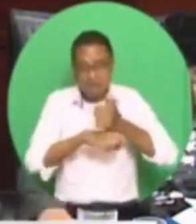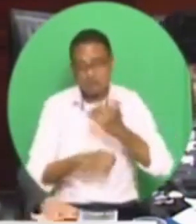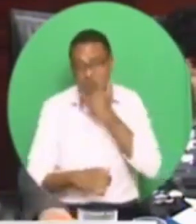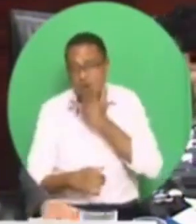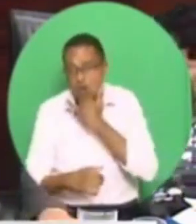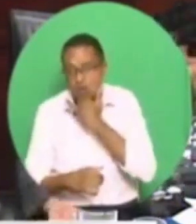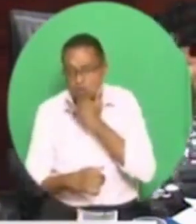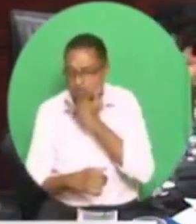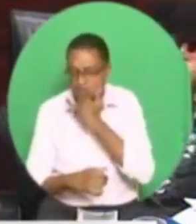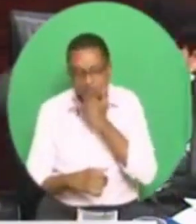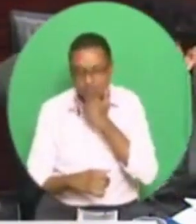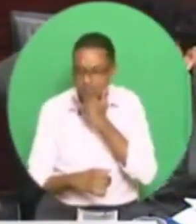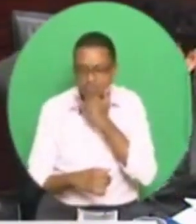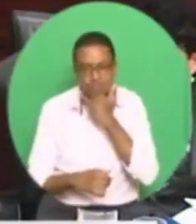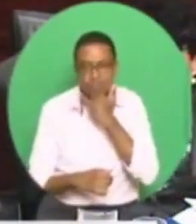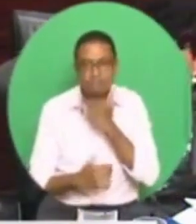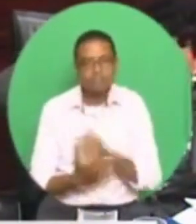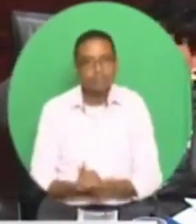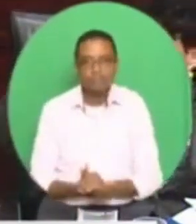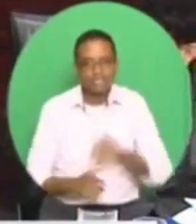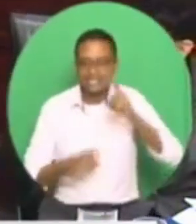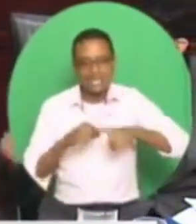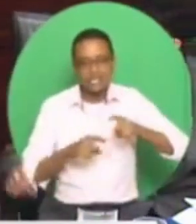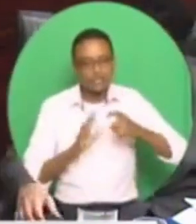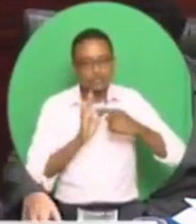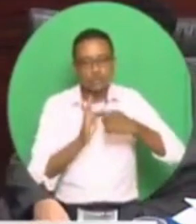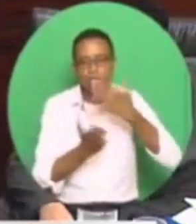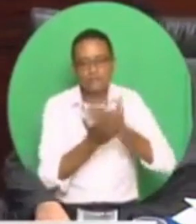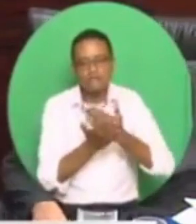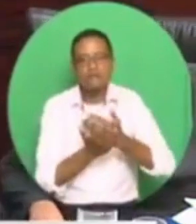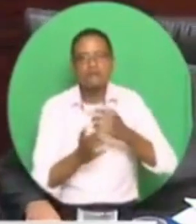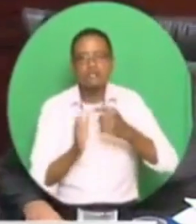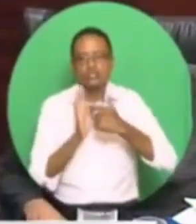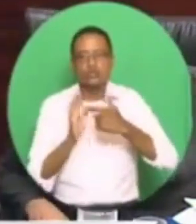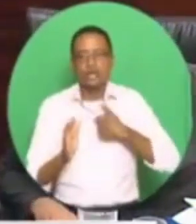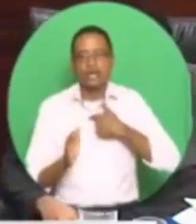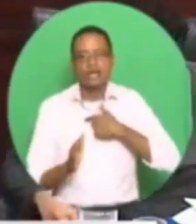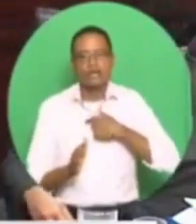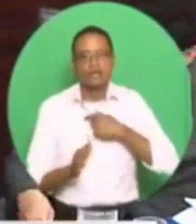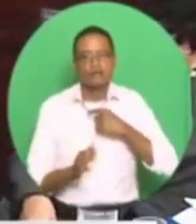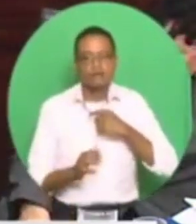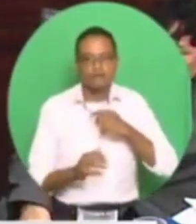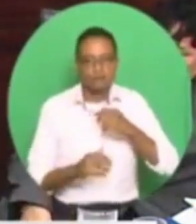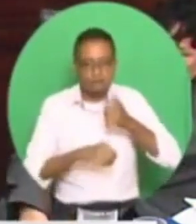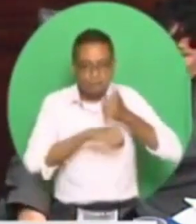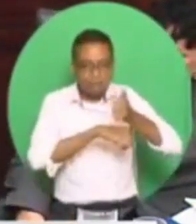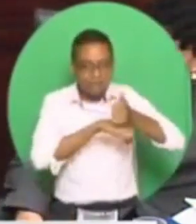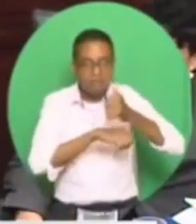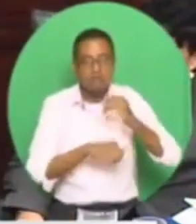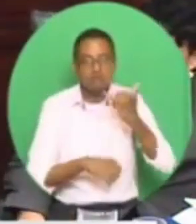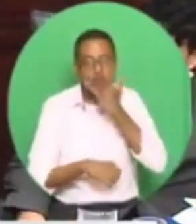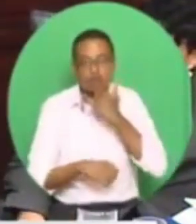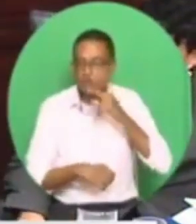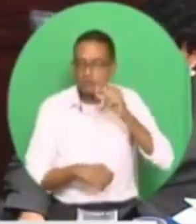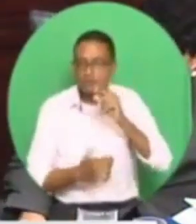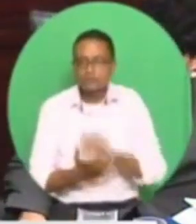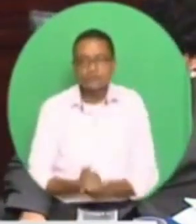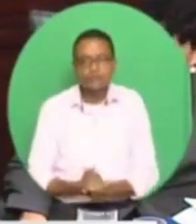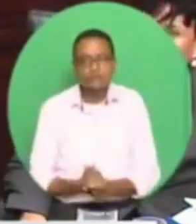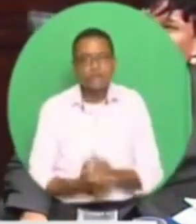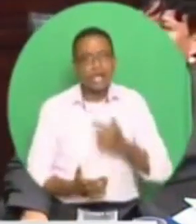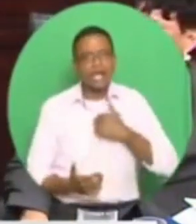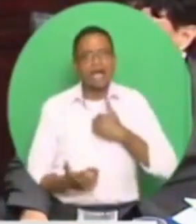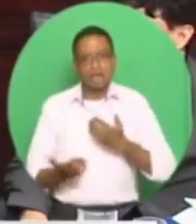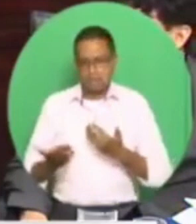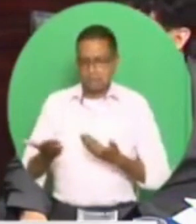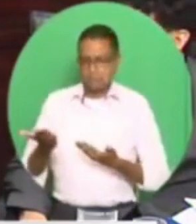You can never prove that. Madam Speaker, I have in my hand, which I will not show. I will not raise and show people anything again. I have